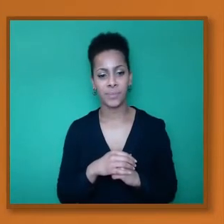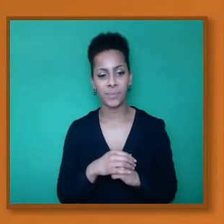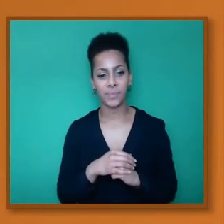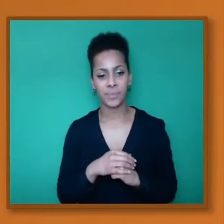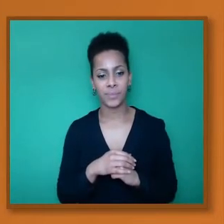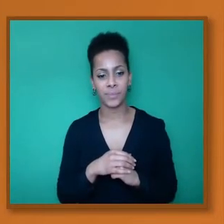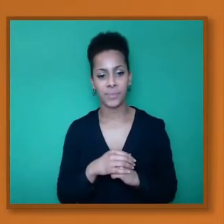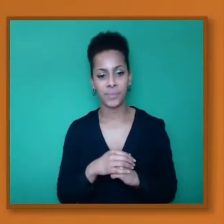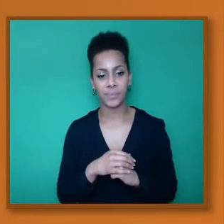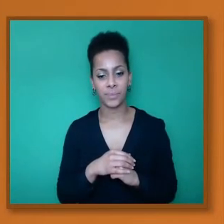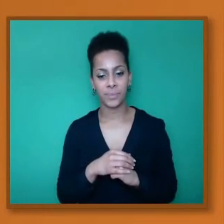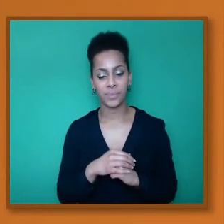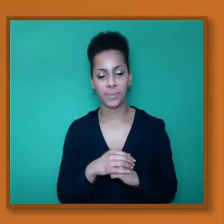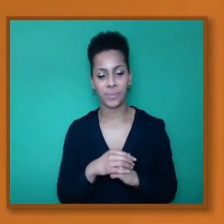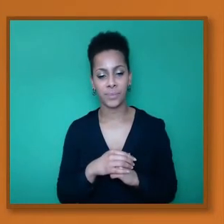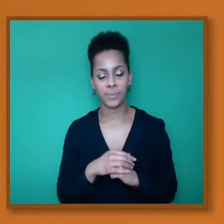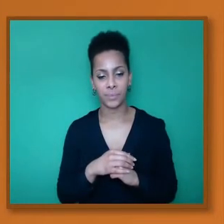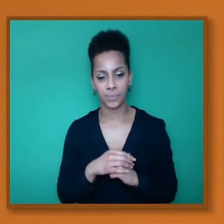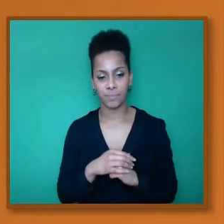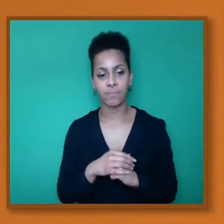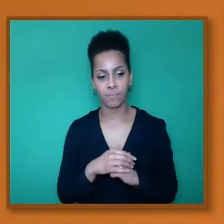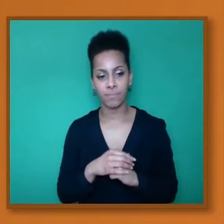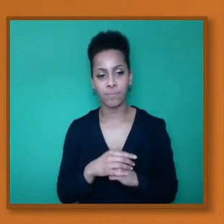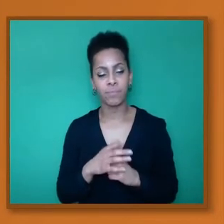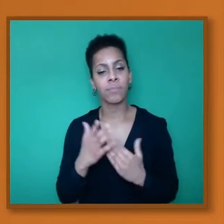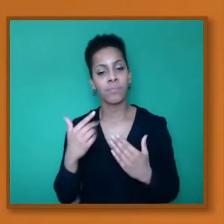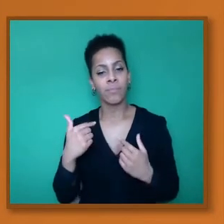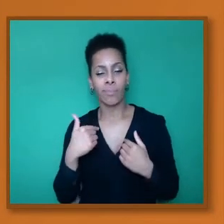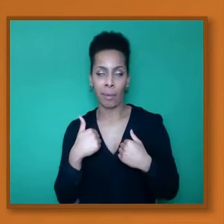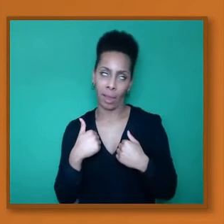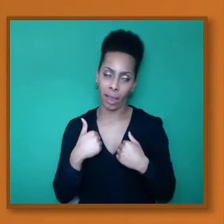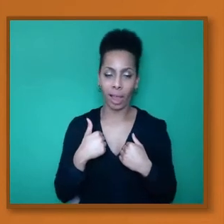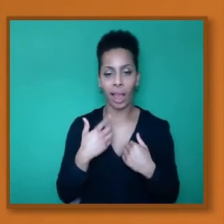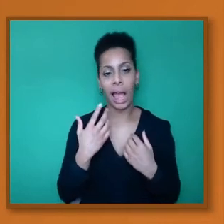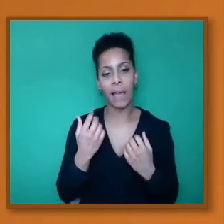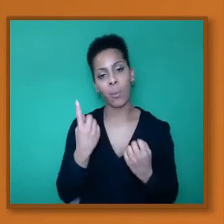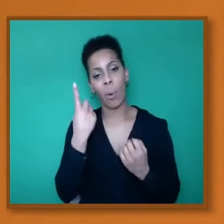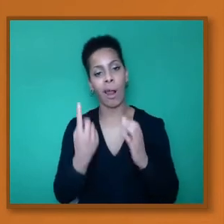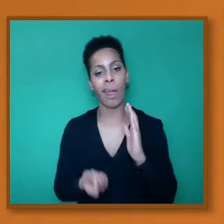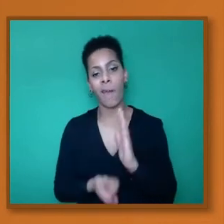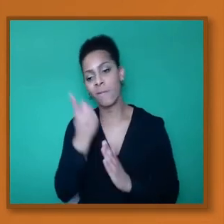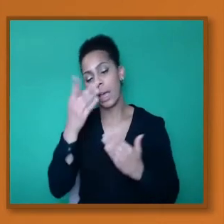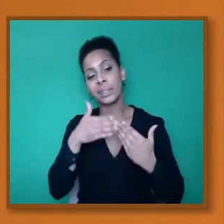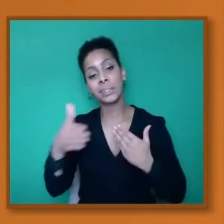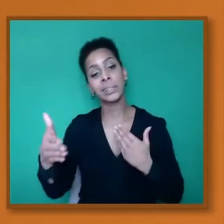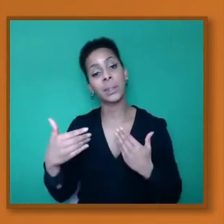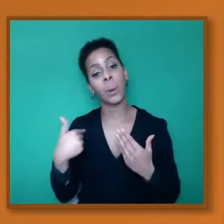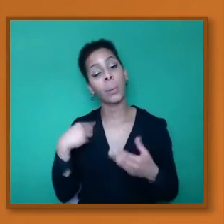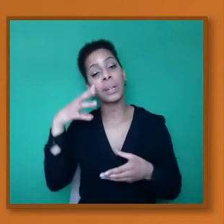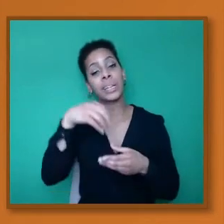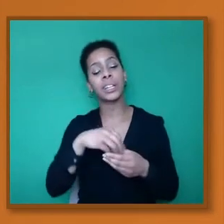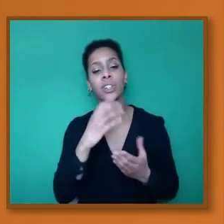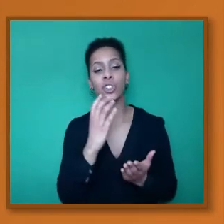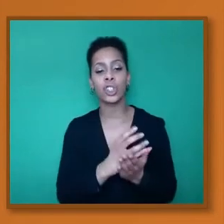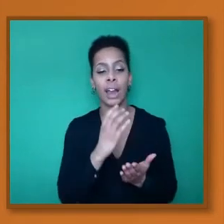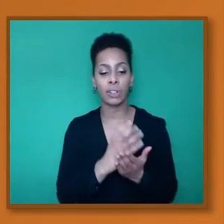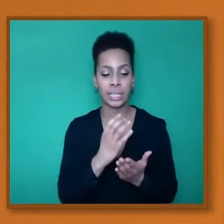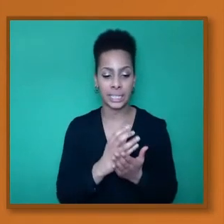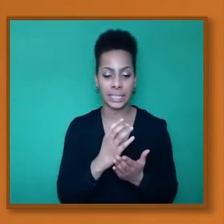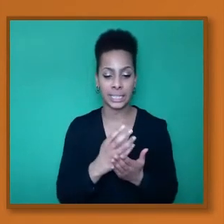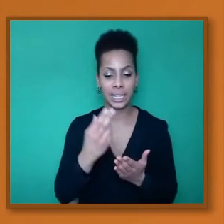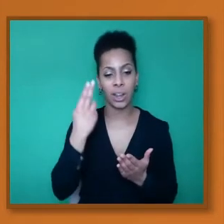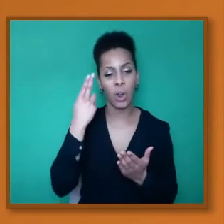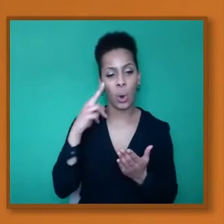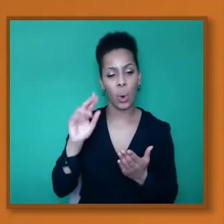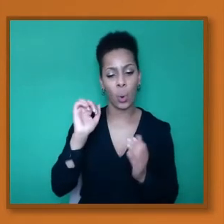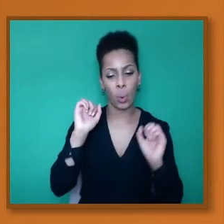I'll plug one event, and maybe William can plug his very important event. So I'm part of a charity known as Reach Society. We're an organisation